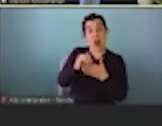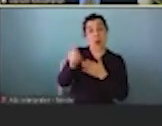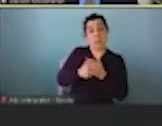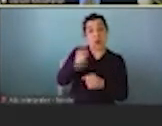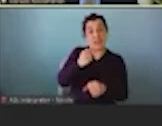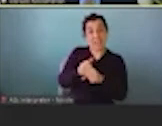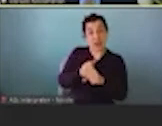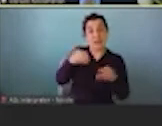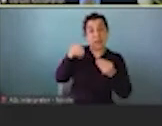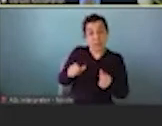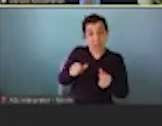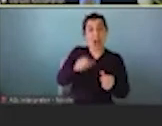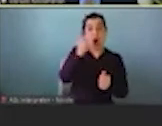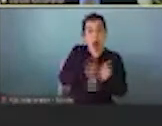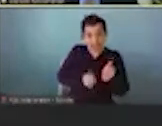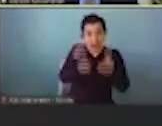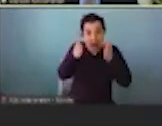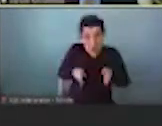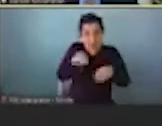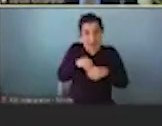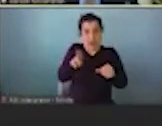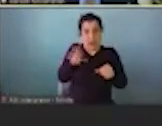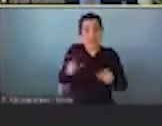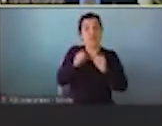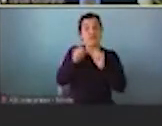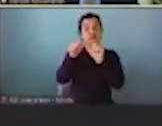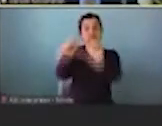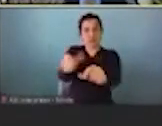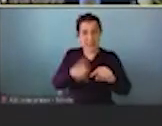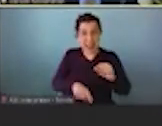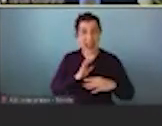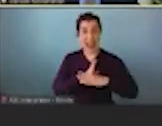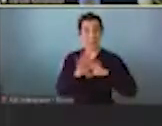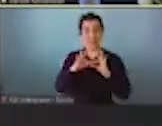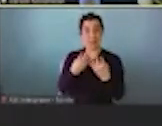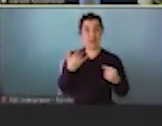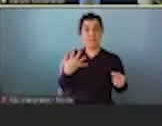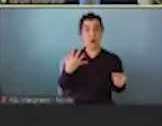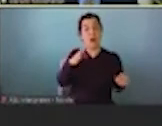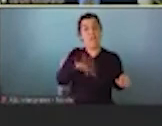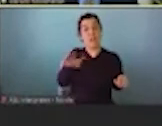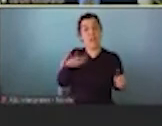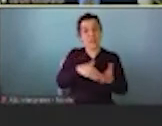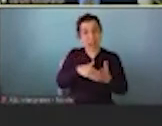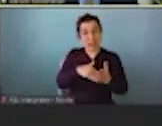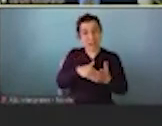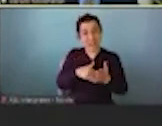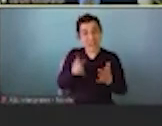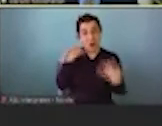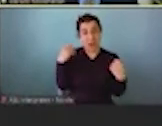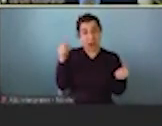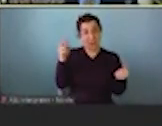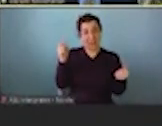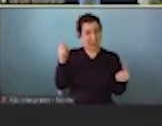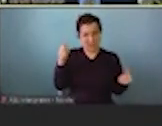man, woman, and child in the United States. Totally unsustainable. The average family of four, $44,000 is being spent on healthcare. That's more